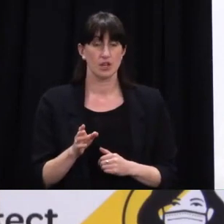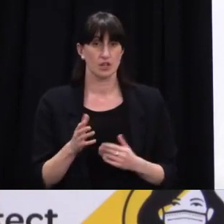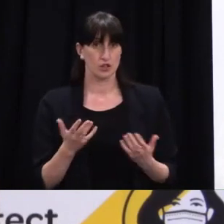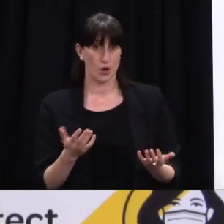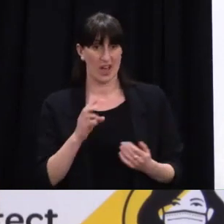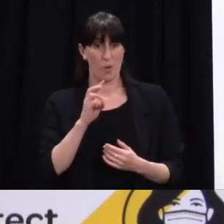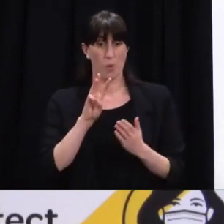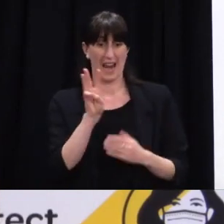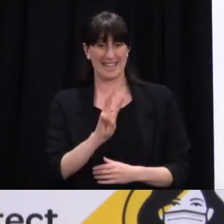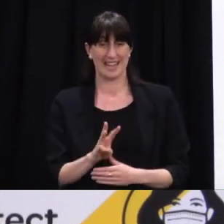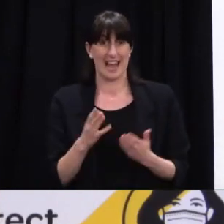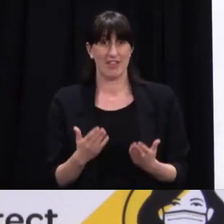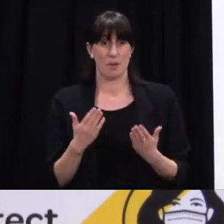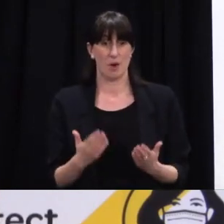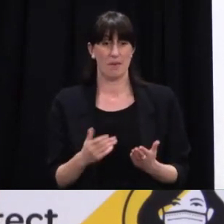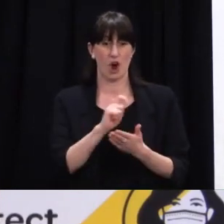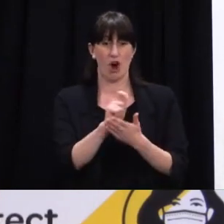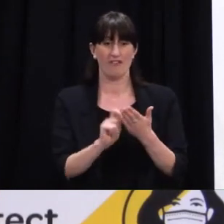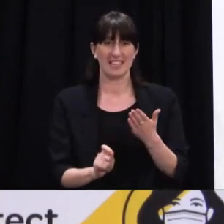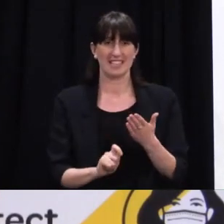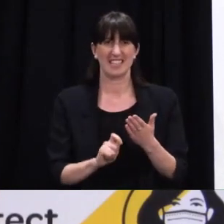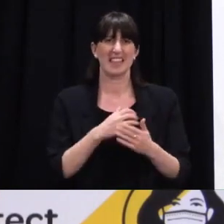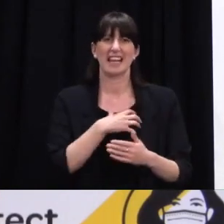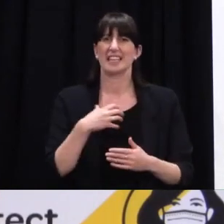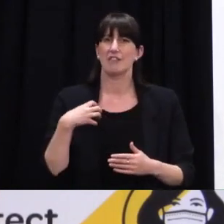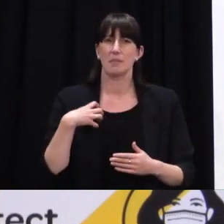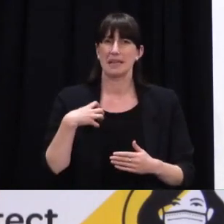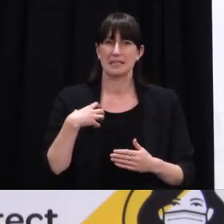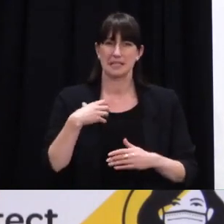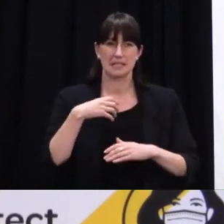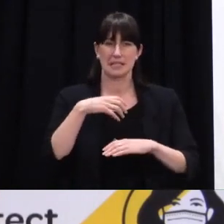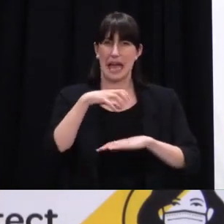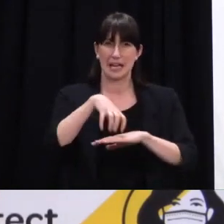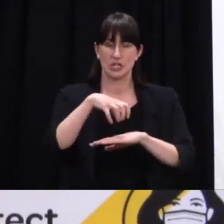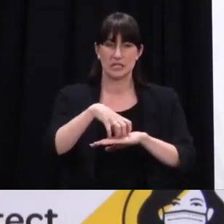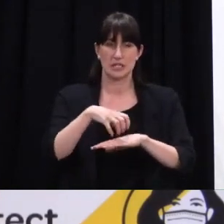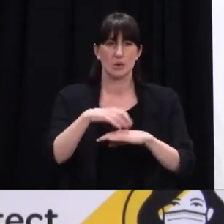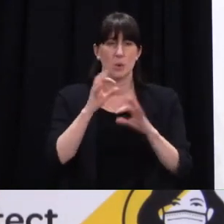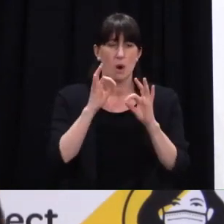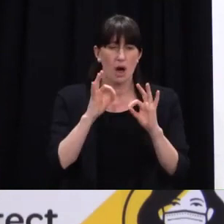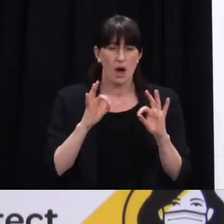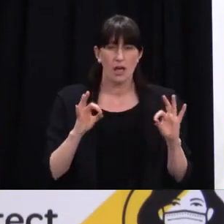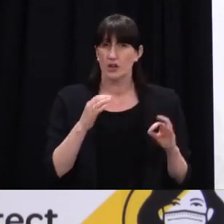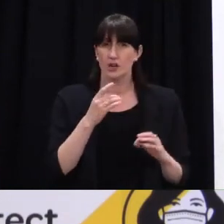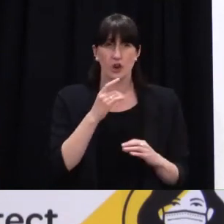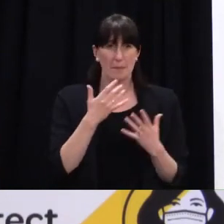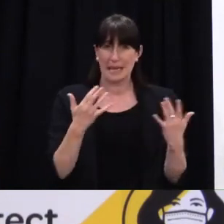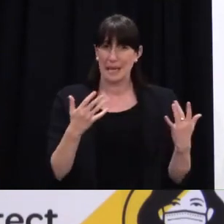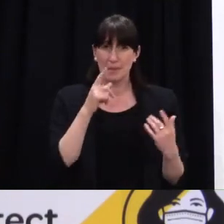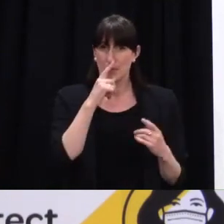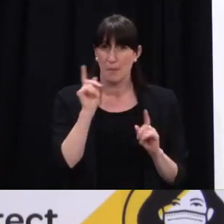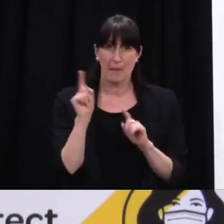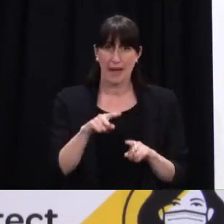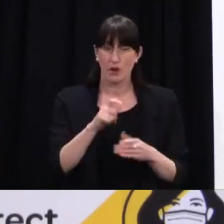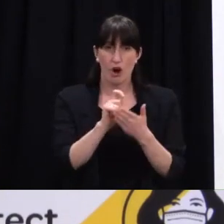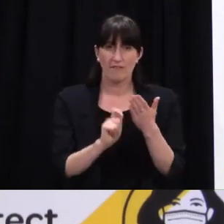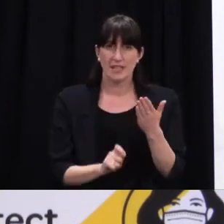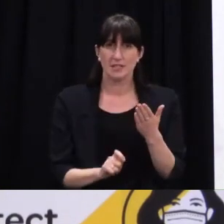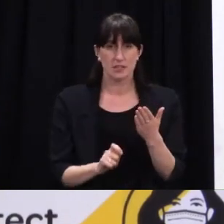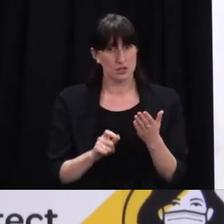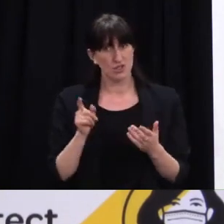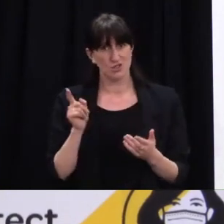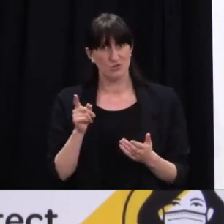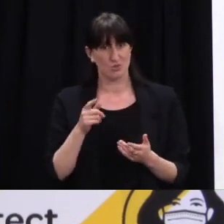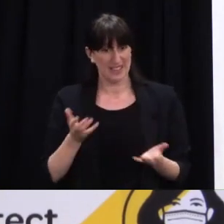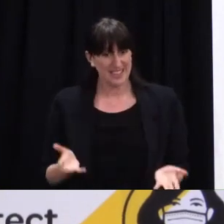Wellington to give central city businesses a bit more of boost yeah you'll remember that that has